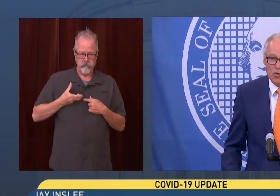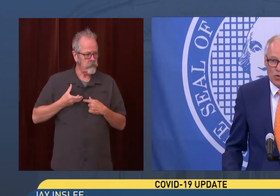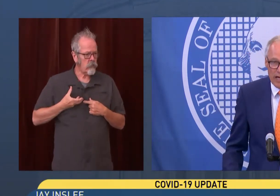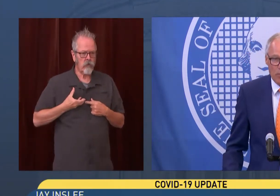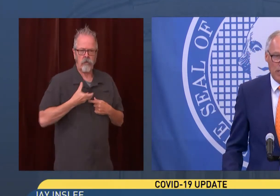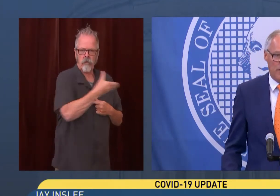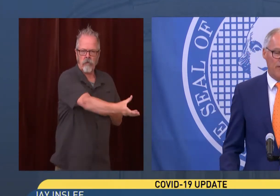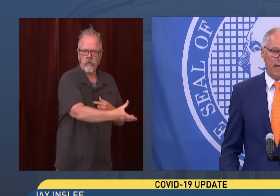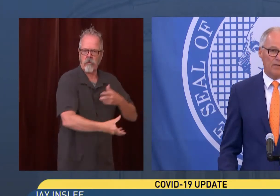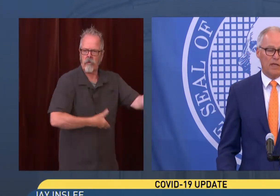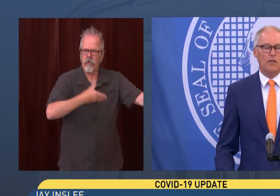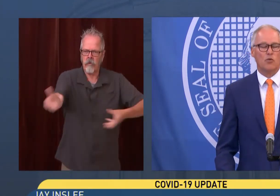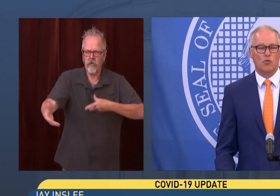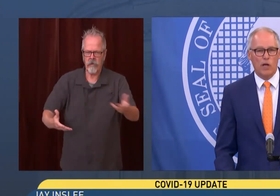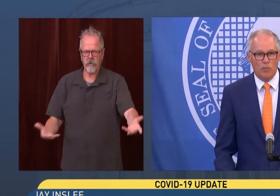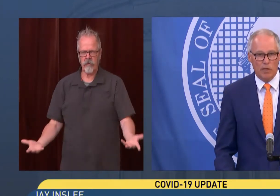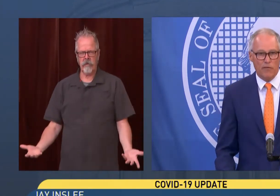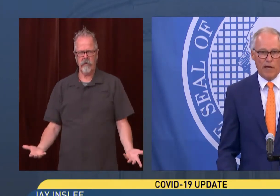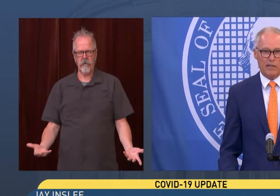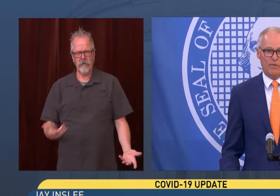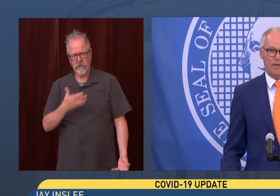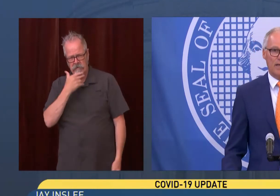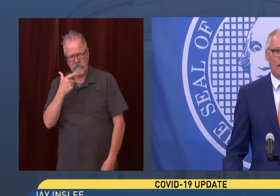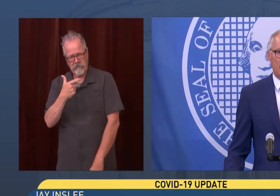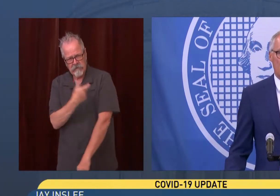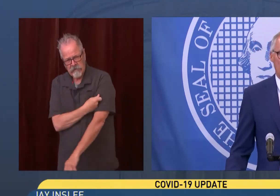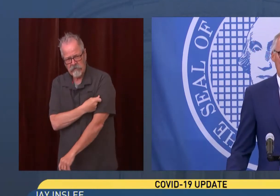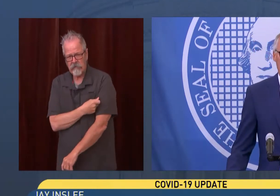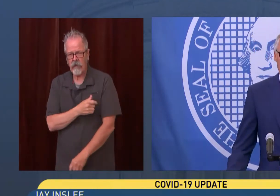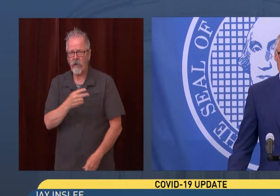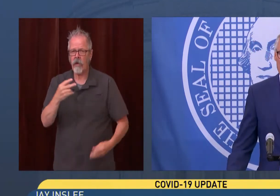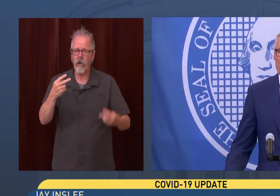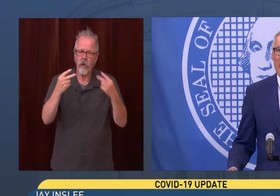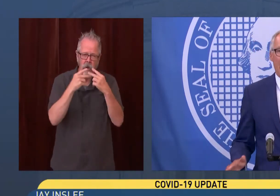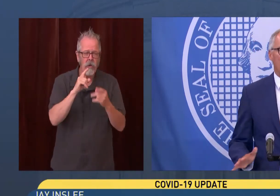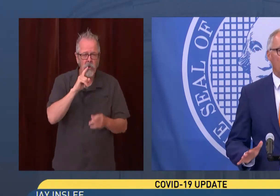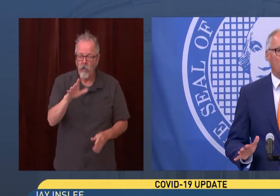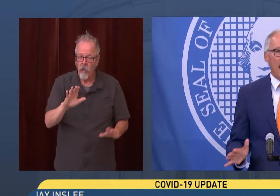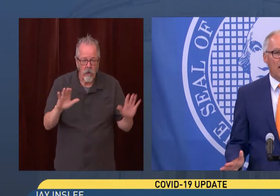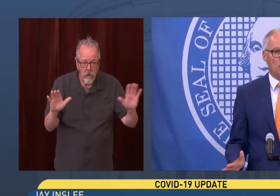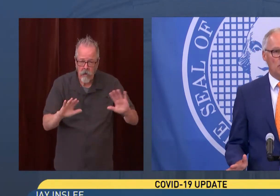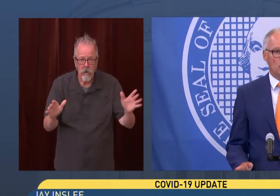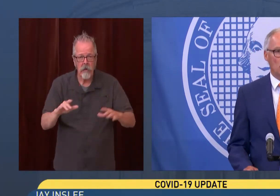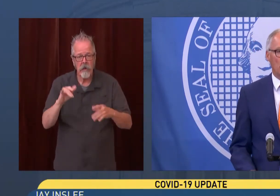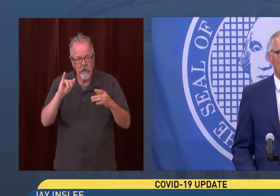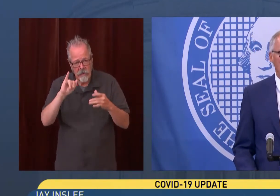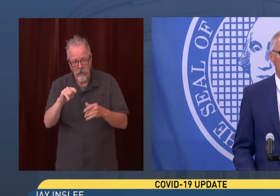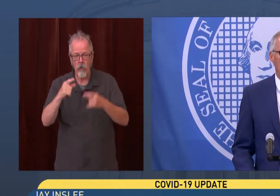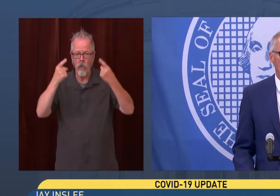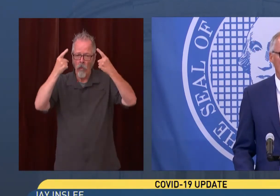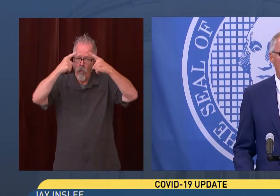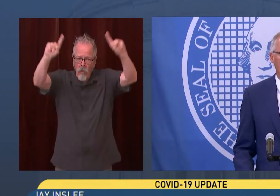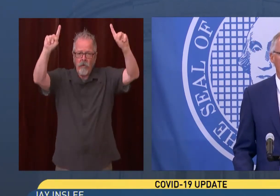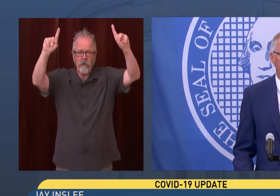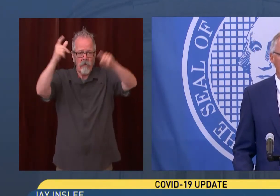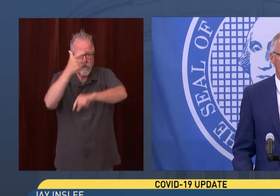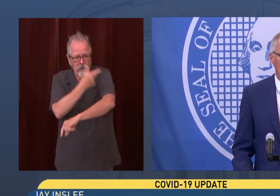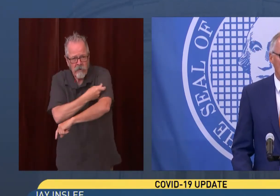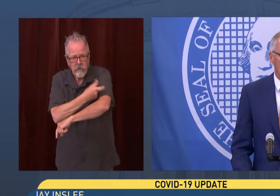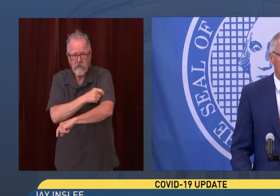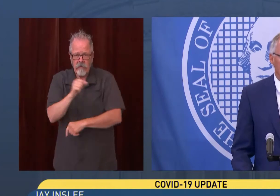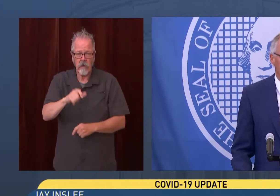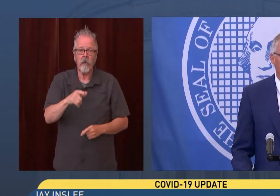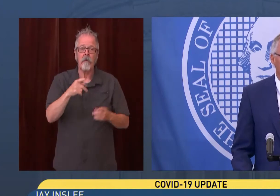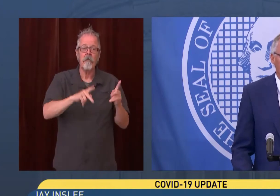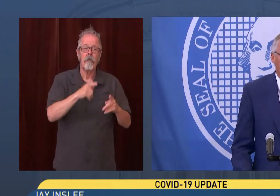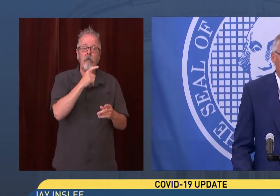It is incredibly effective, incredibly effective. The vast, vast majority of people who are in hospitals today